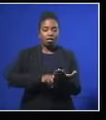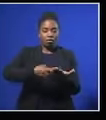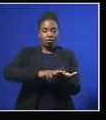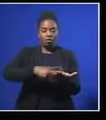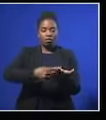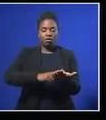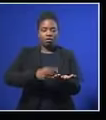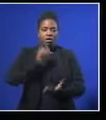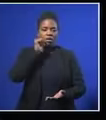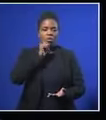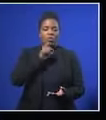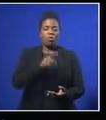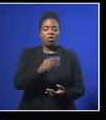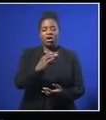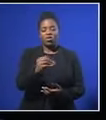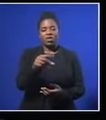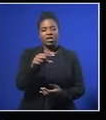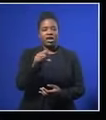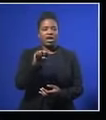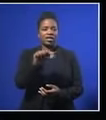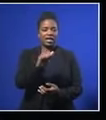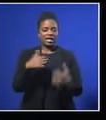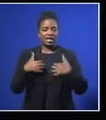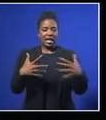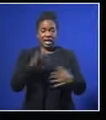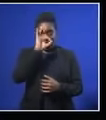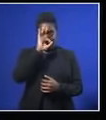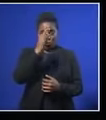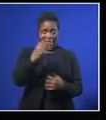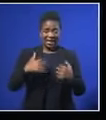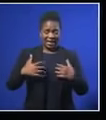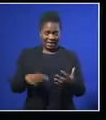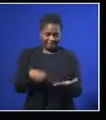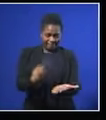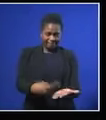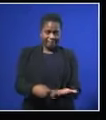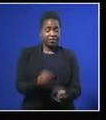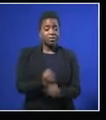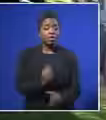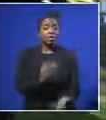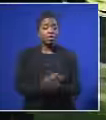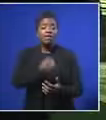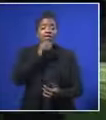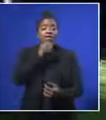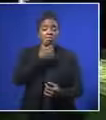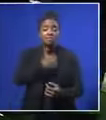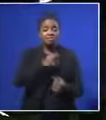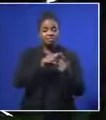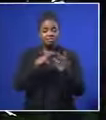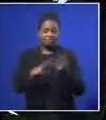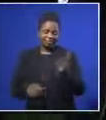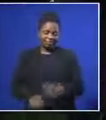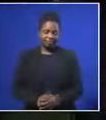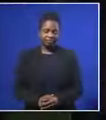when the courtessa was started. We had to wake up at 3 a.m. to make sure that he is well-fed. Former